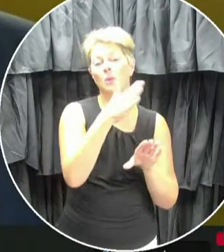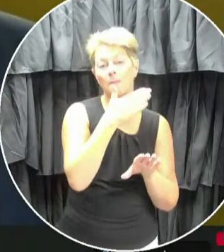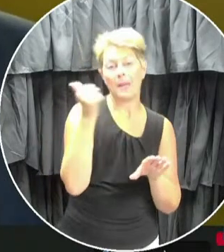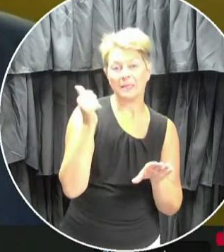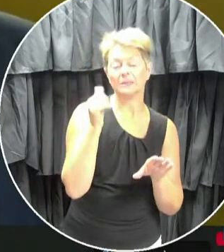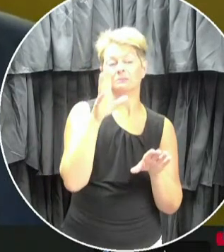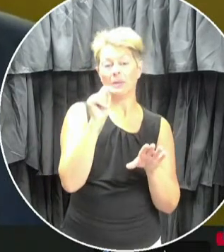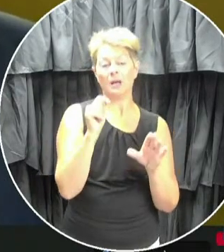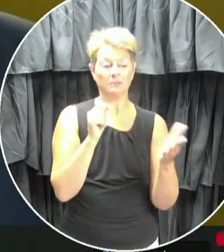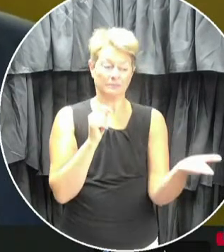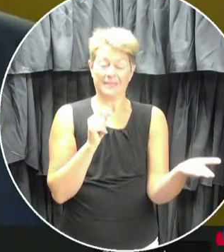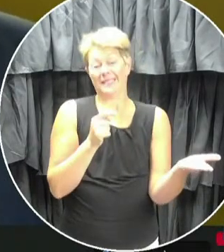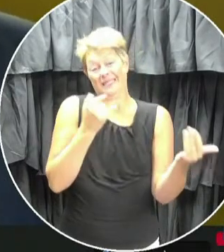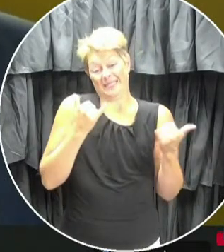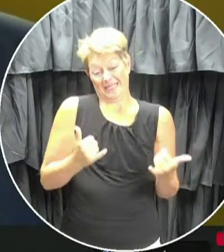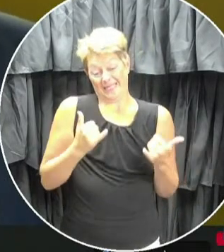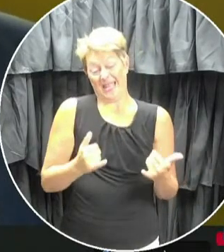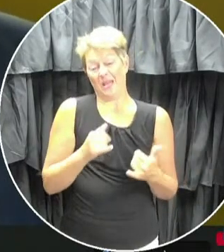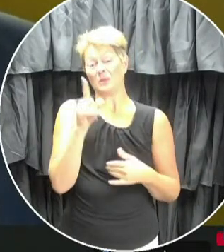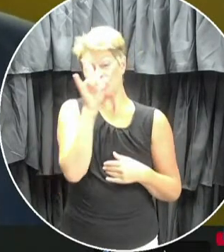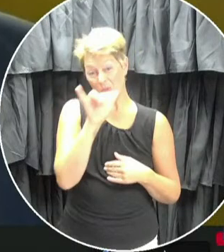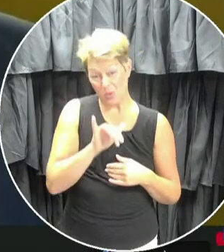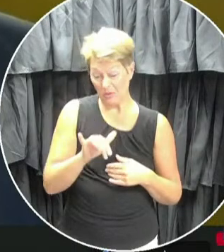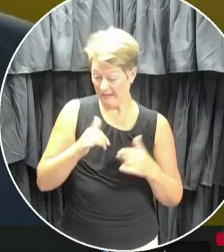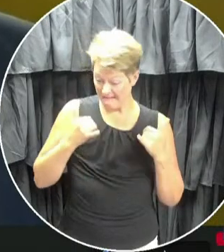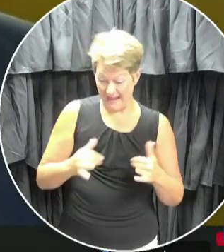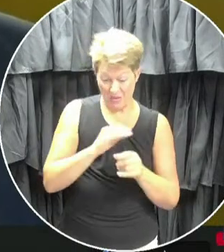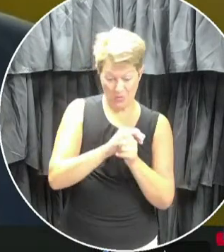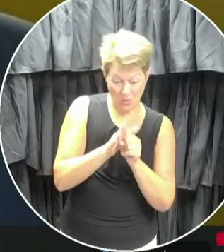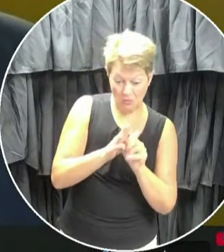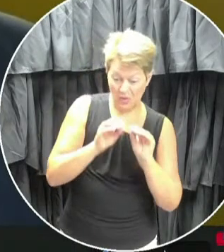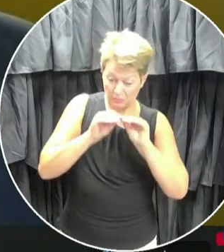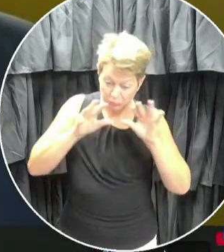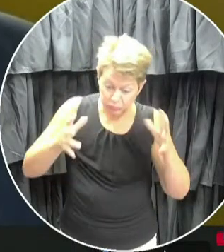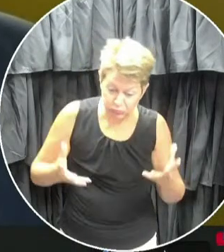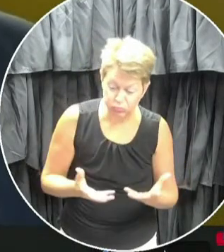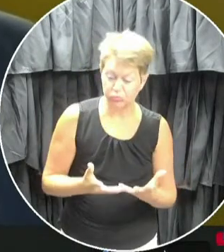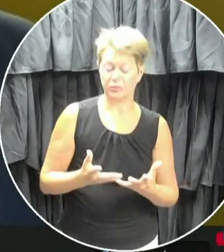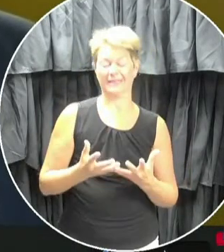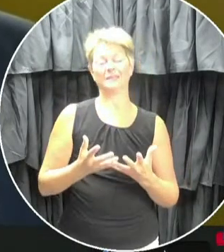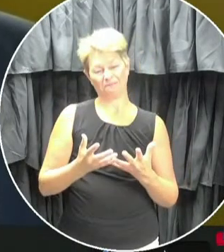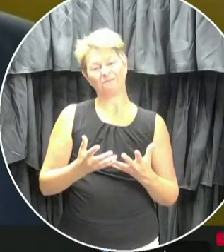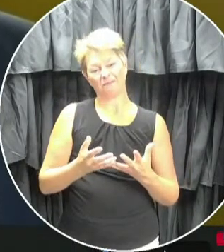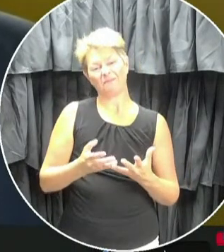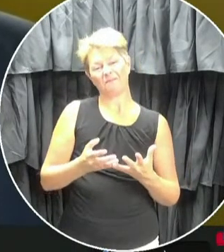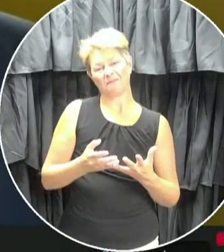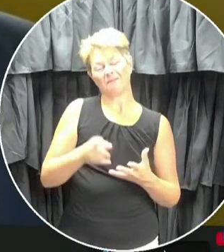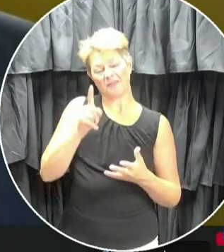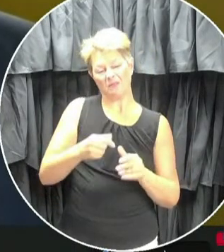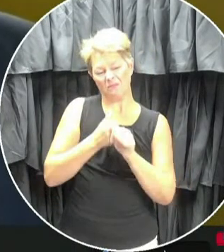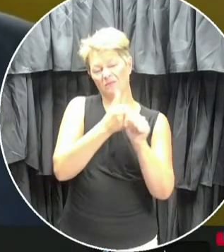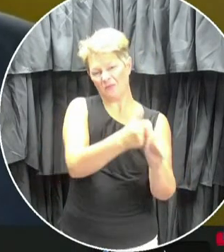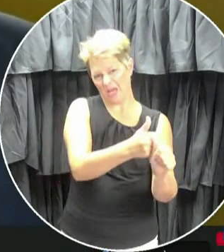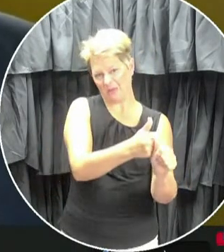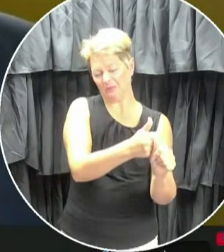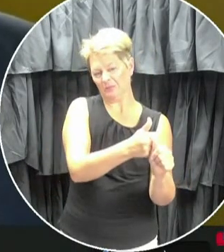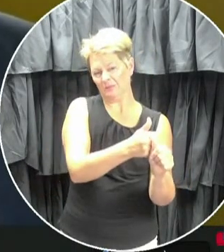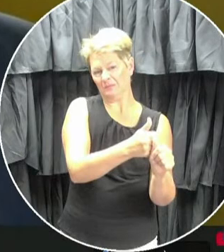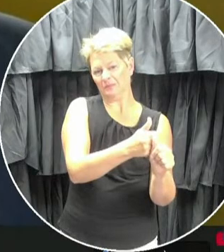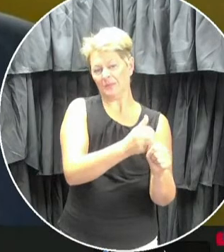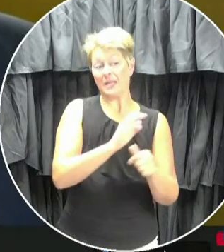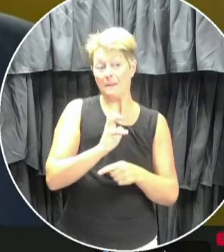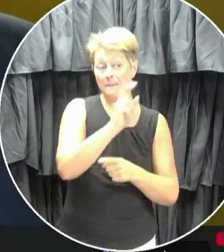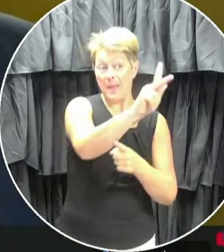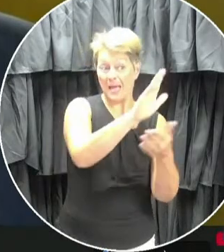this is the reality of where we are in this extraordinary place and time. That said, the issues and concerns around return to school are